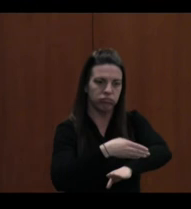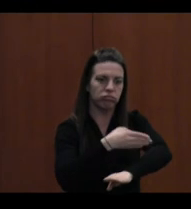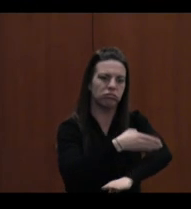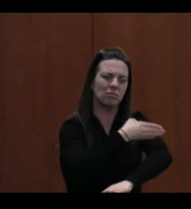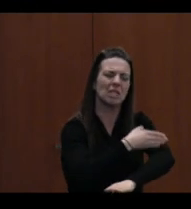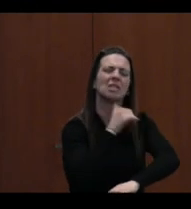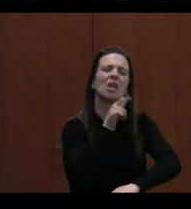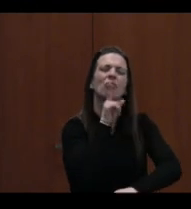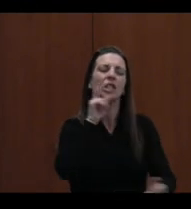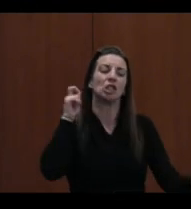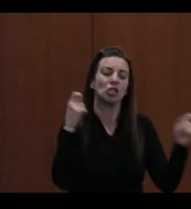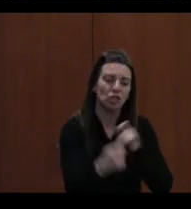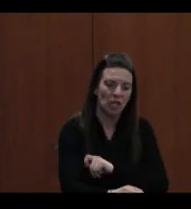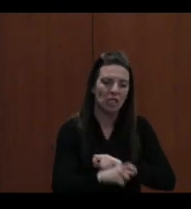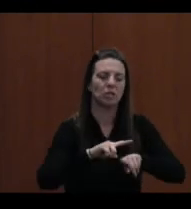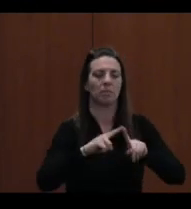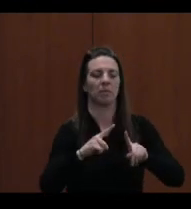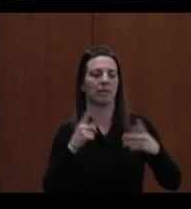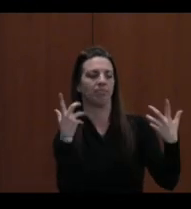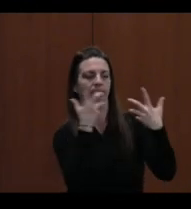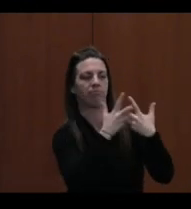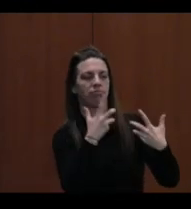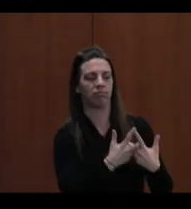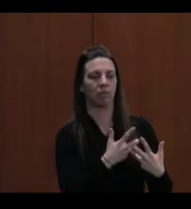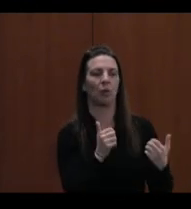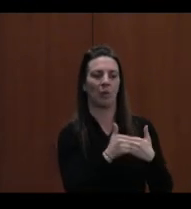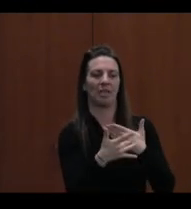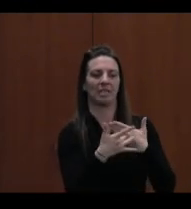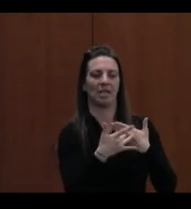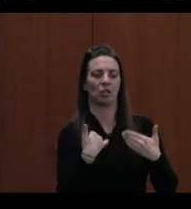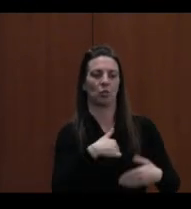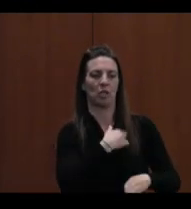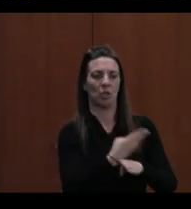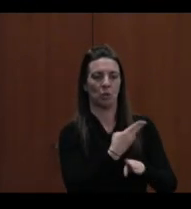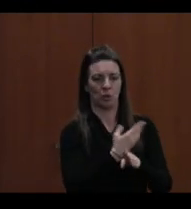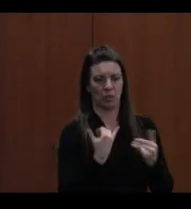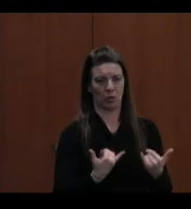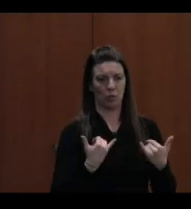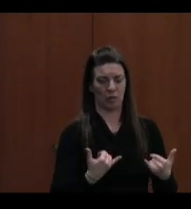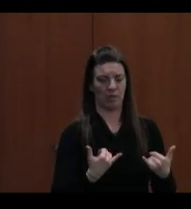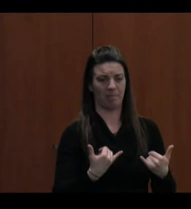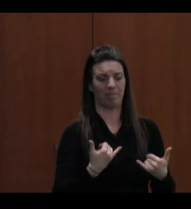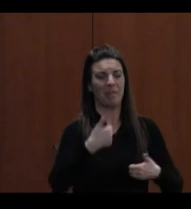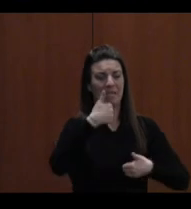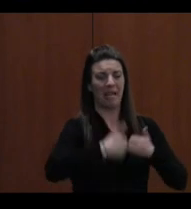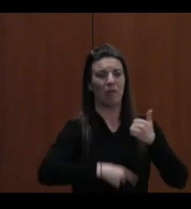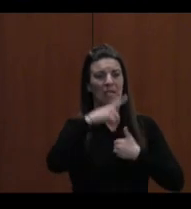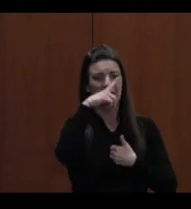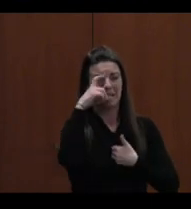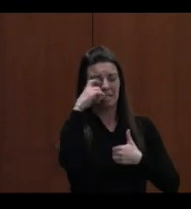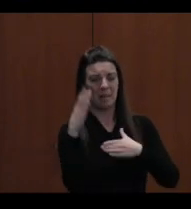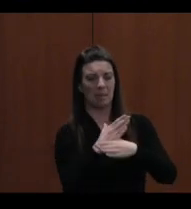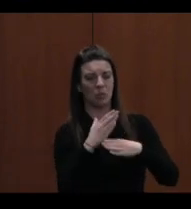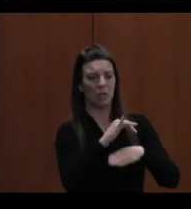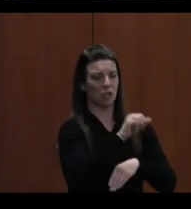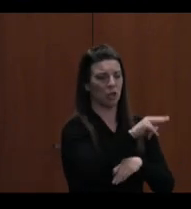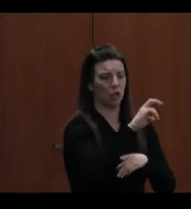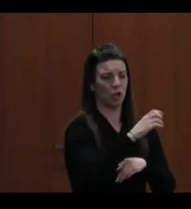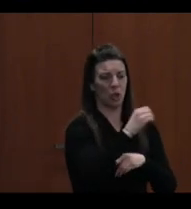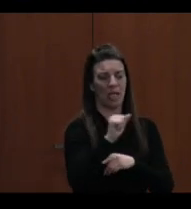them in line with what current technology is today. Every summer, between June and August, there's school